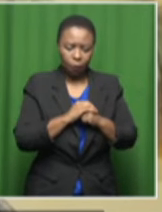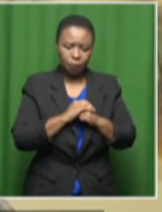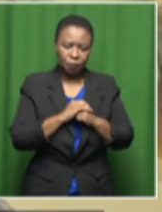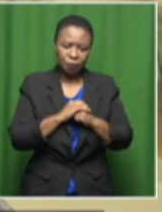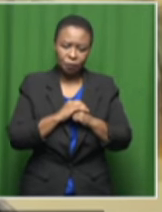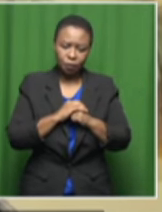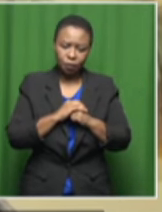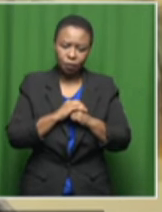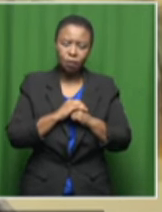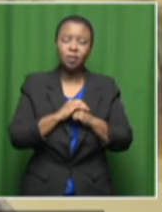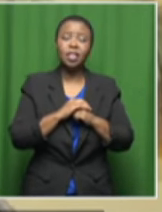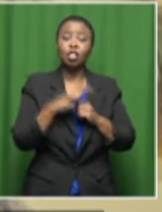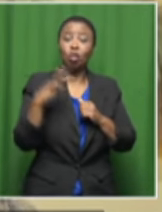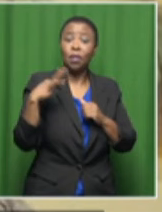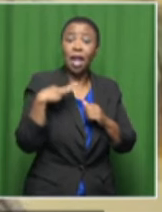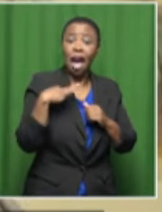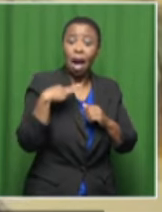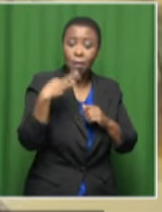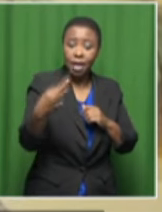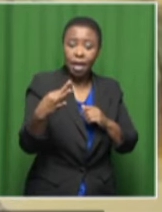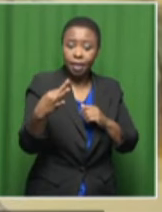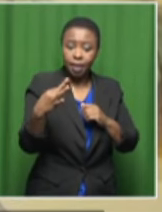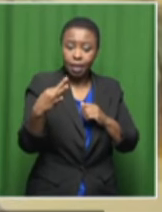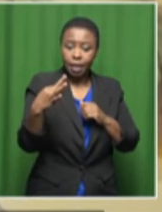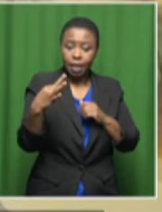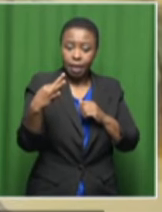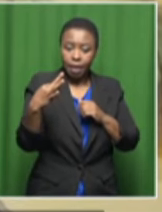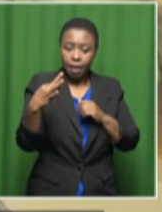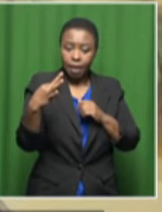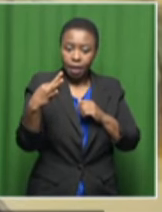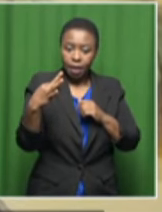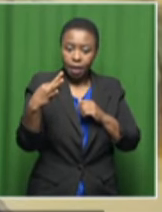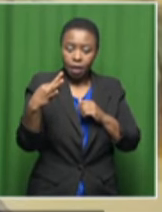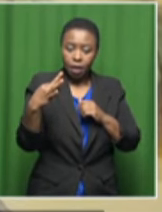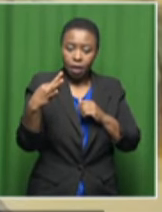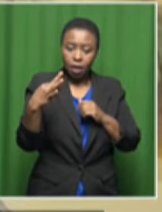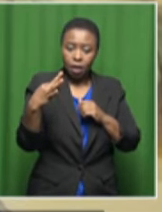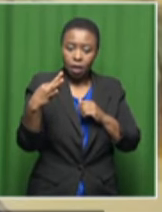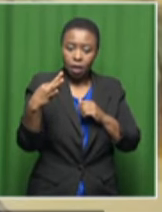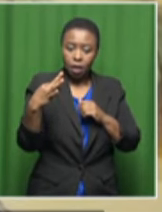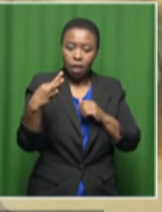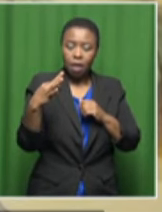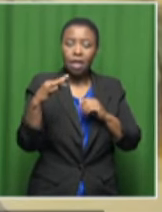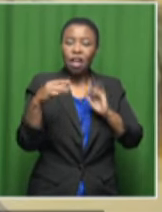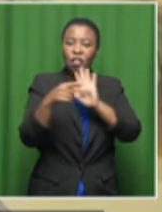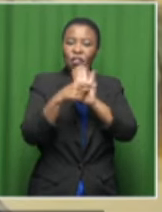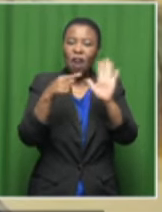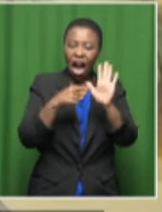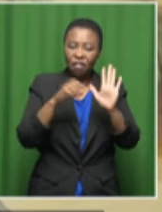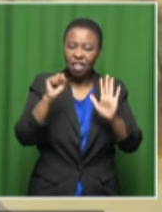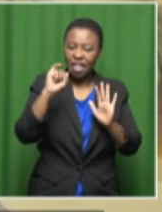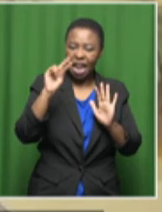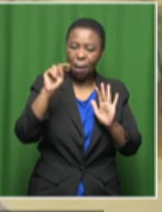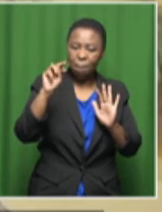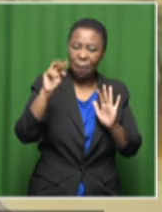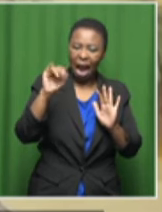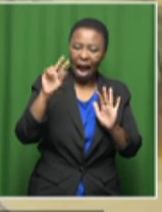application by these five gentlemen, or six gentlemen, you know, Snyman, Taylor,